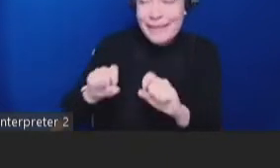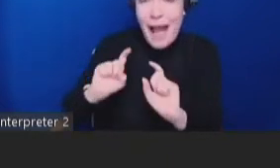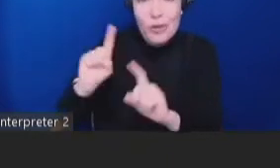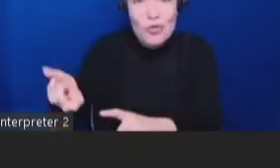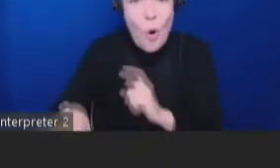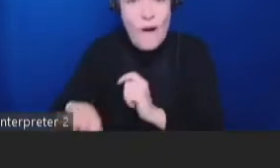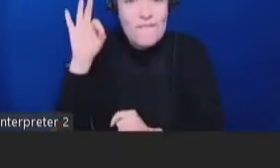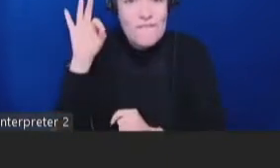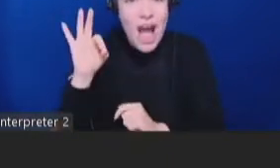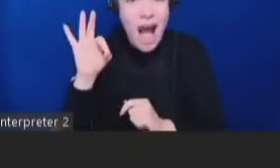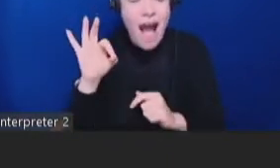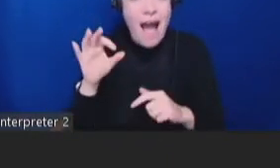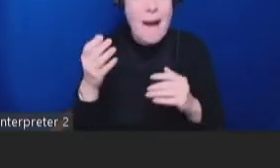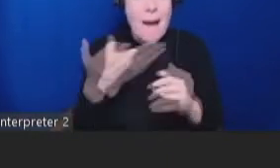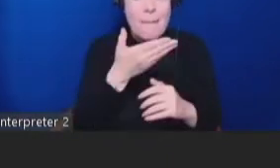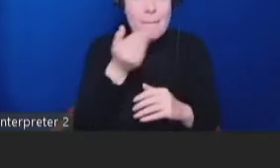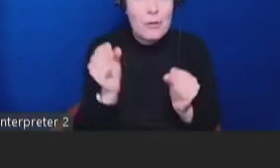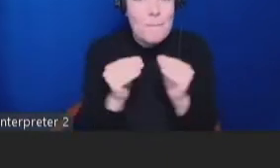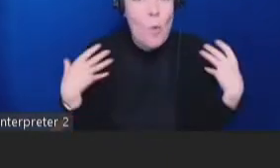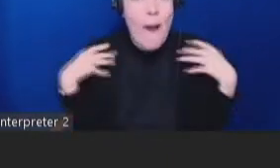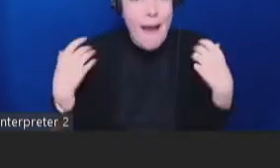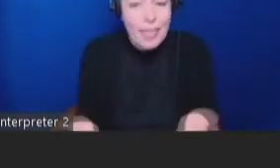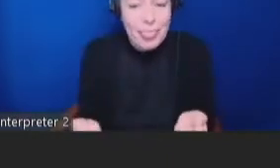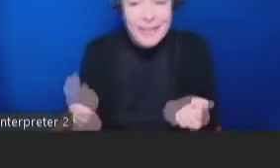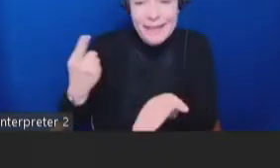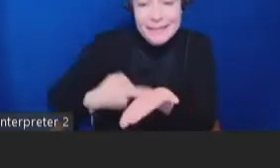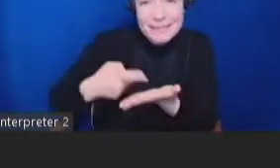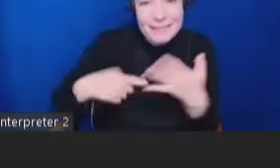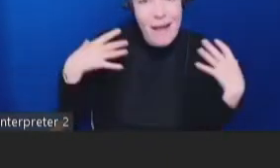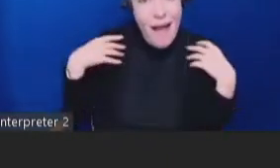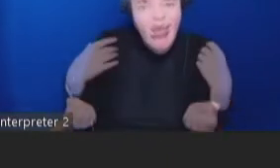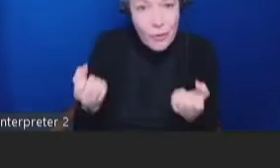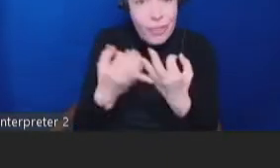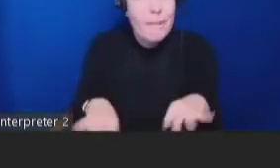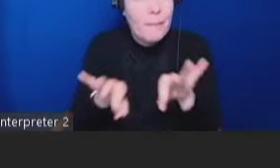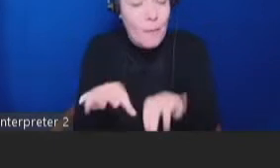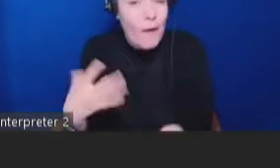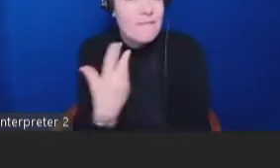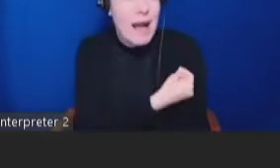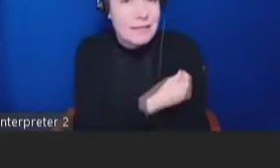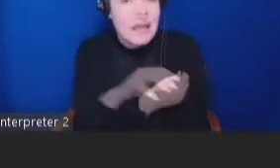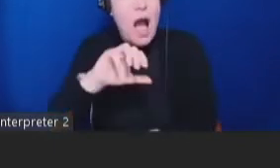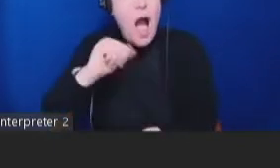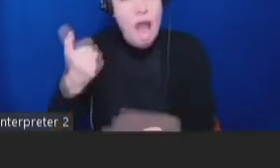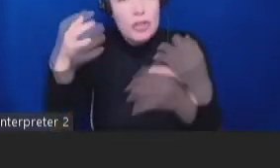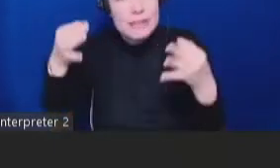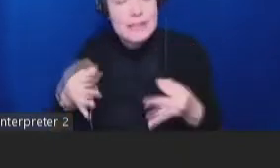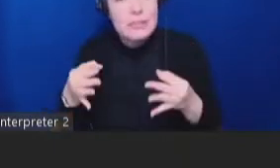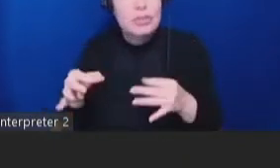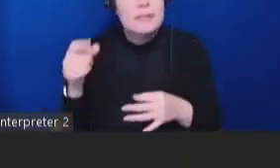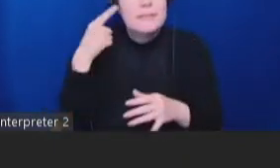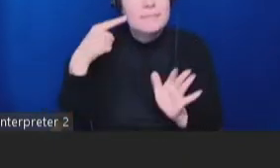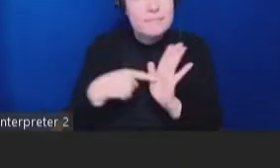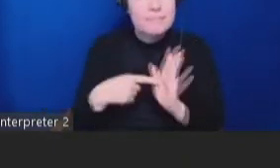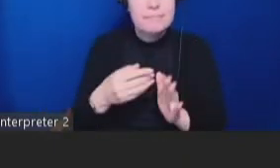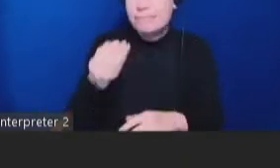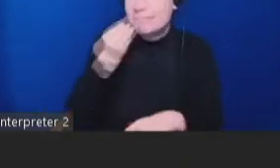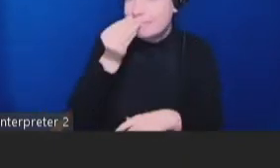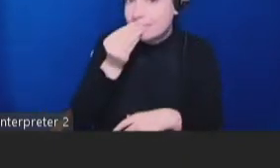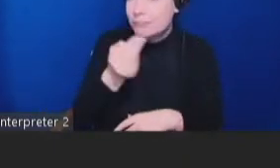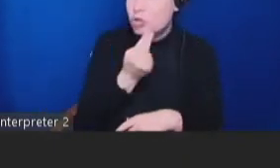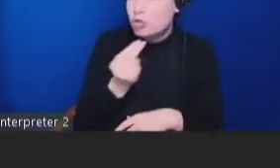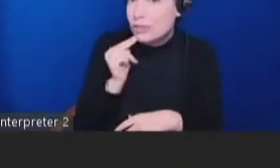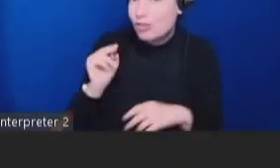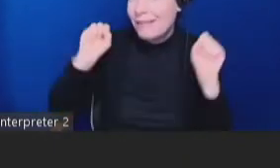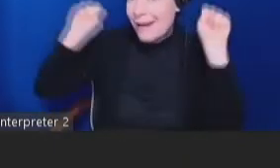room after discussing health and the importance of vaccinations along with other decisions like diet and exercise. Another